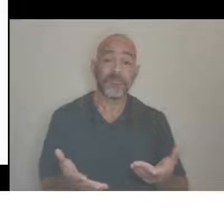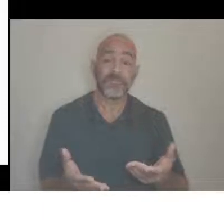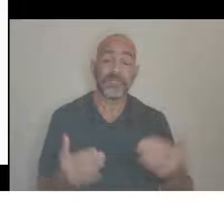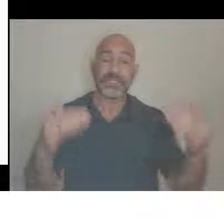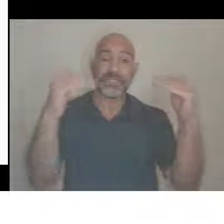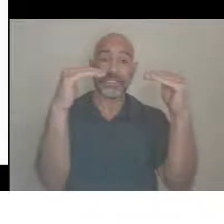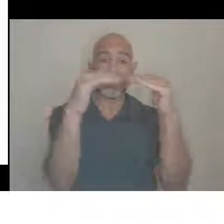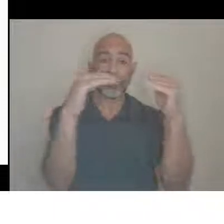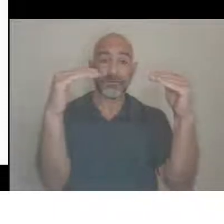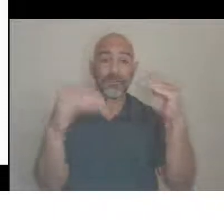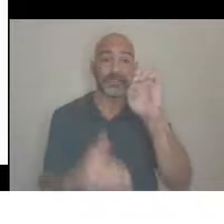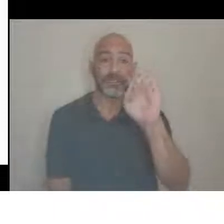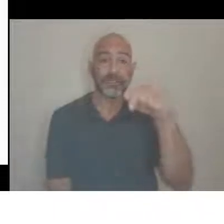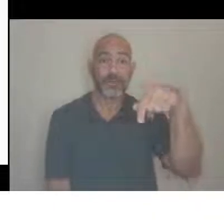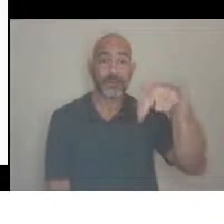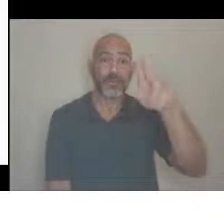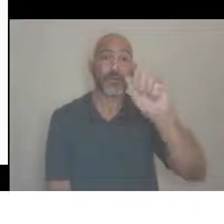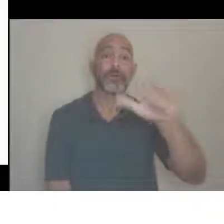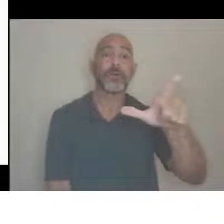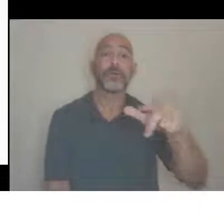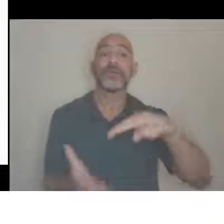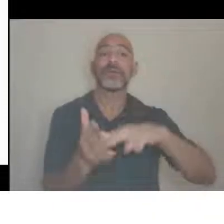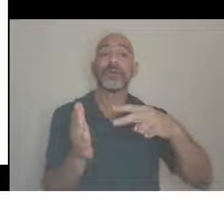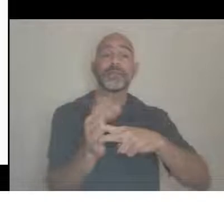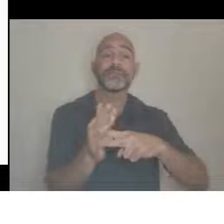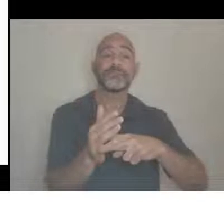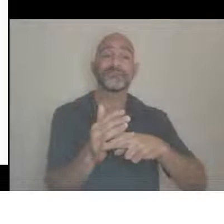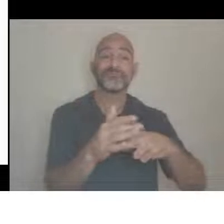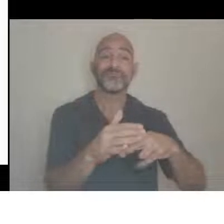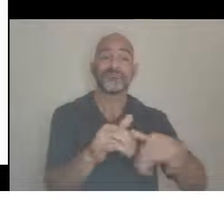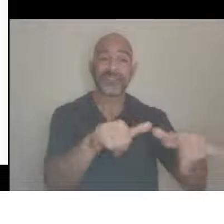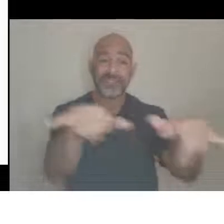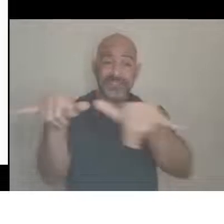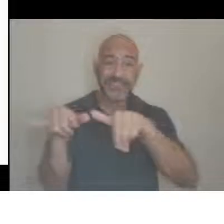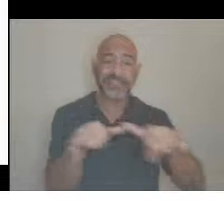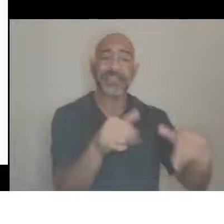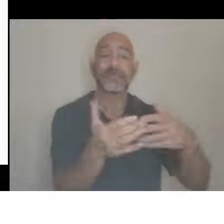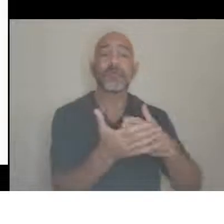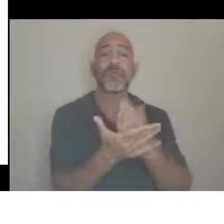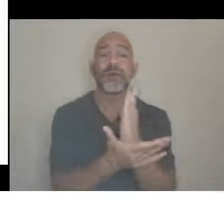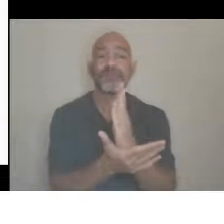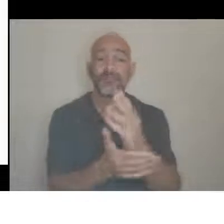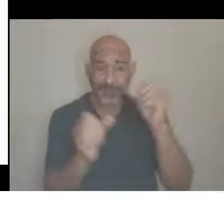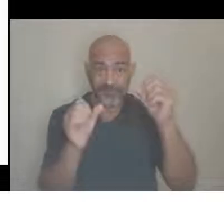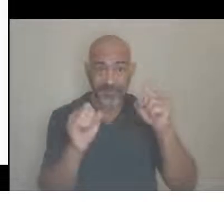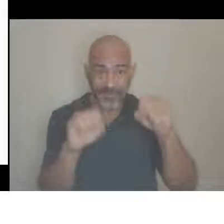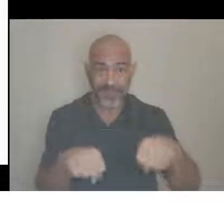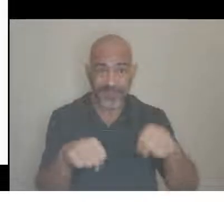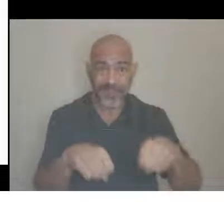bad people and make bad decisions as everyone else.